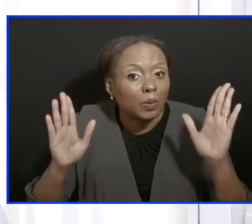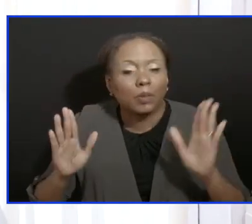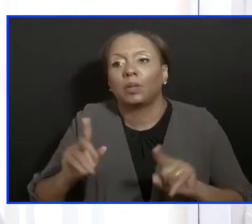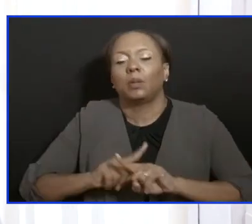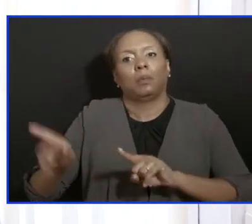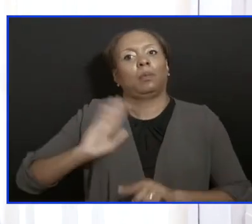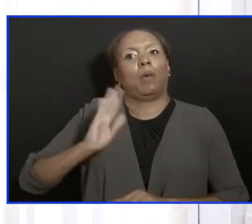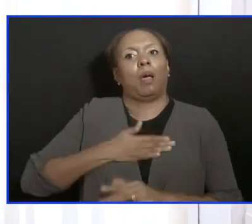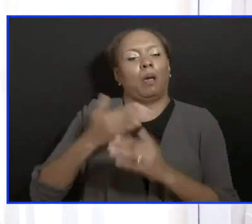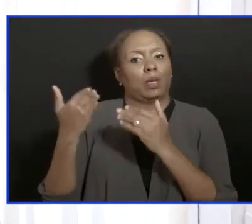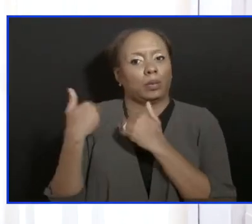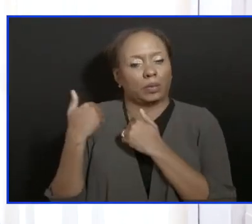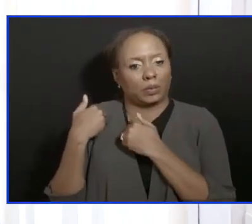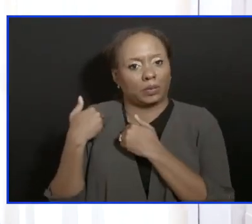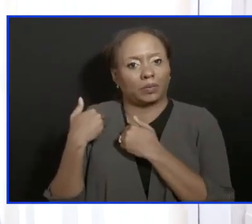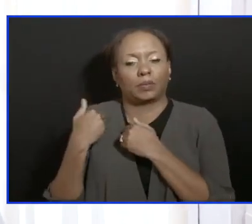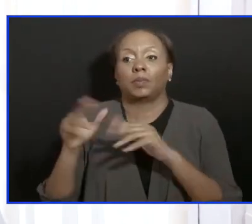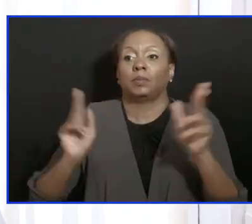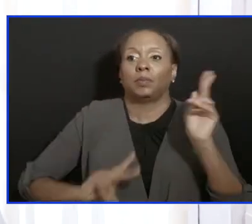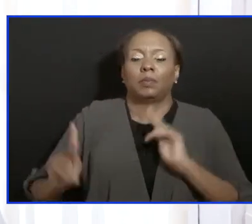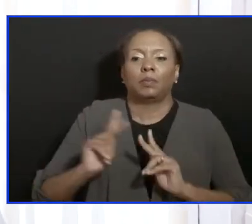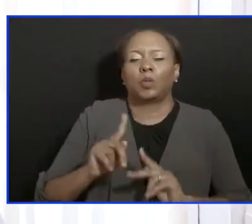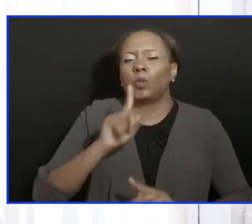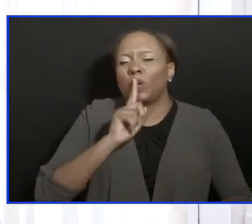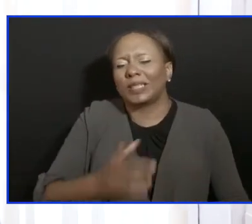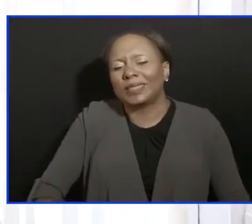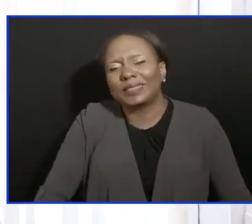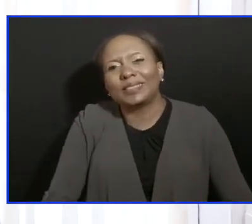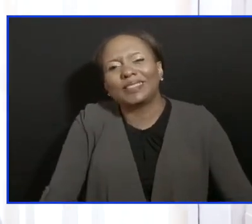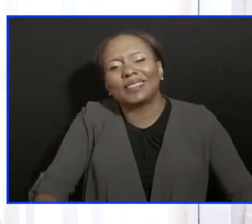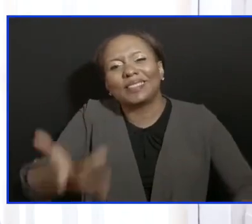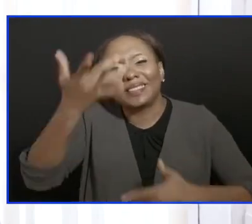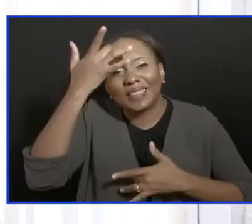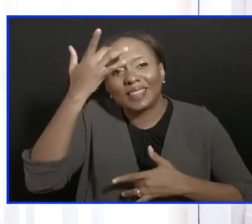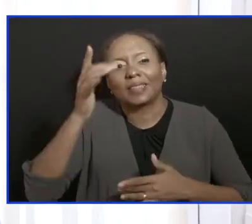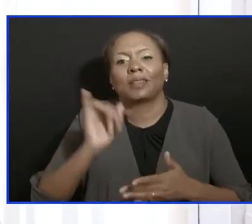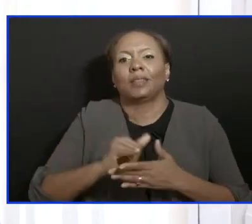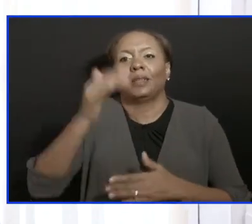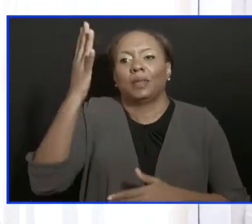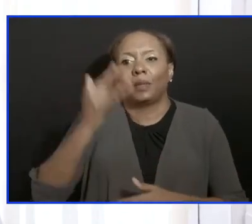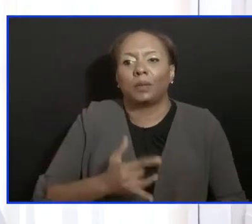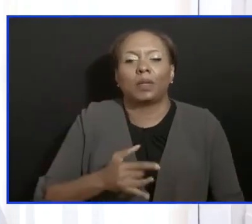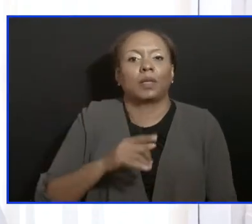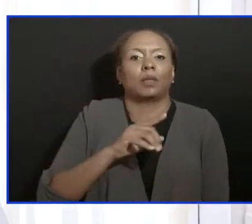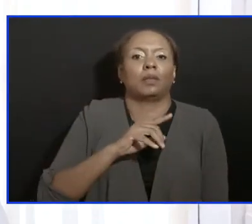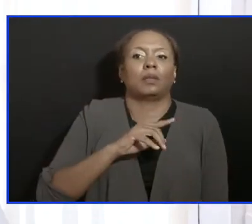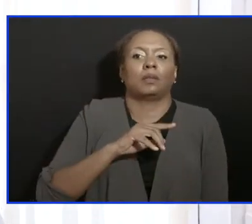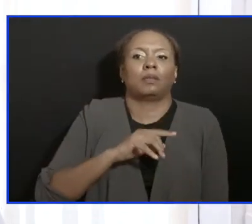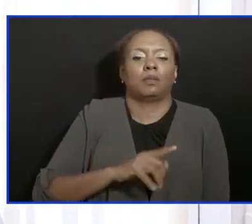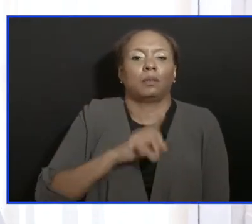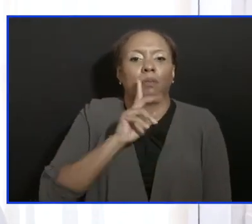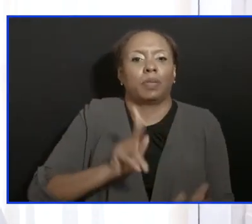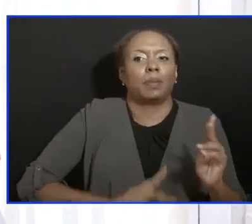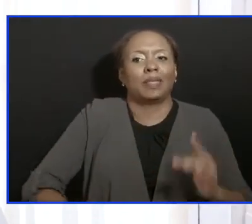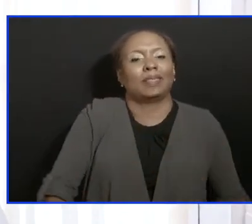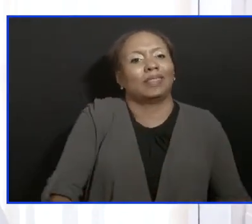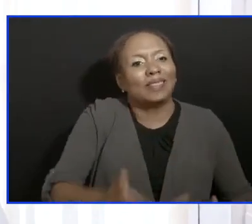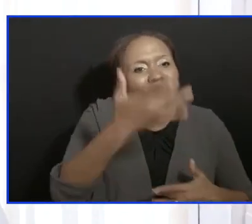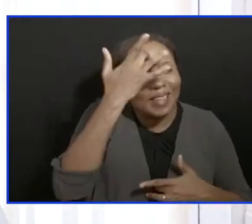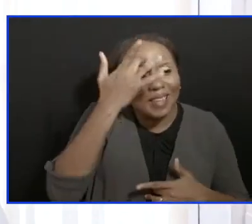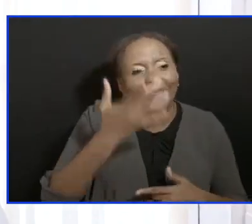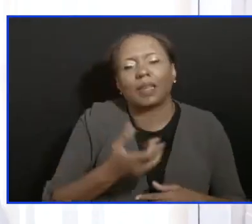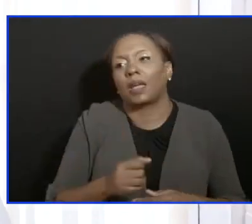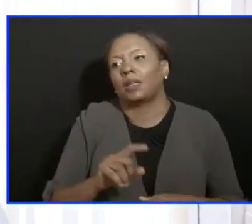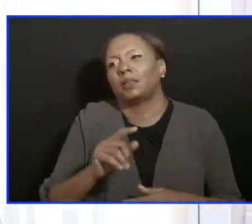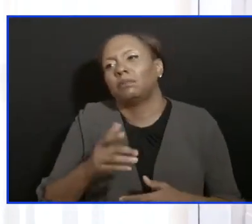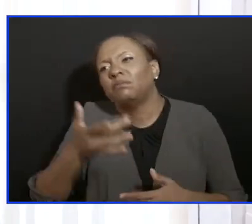our duty is to get those who are very, very sick. And that is why the red zone people and the yellow zone people, and however the doctors are choosing